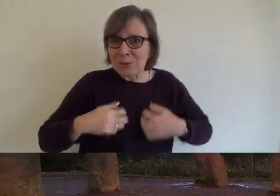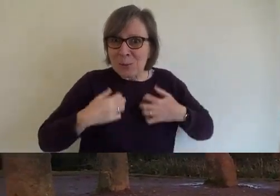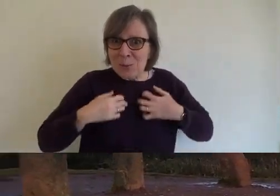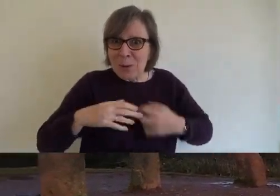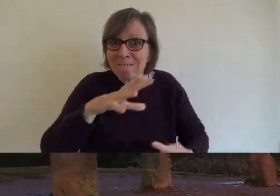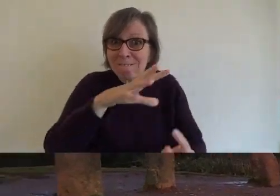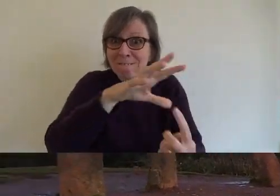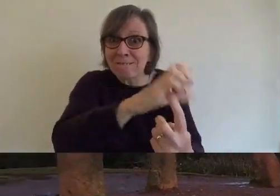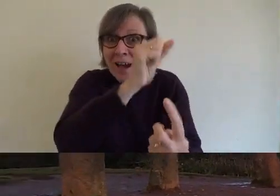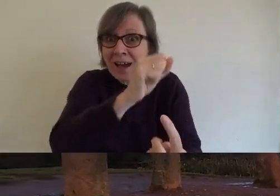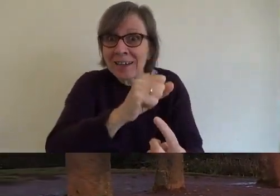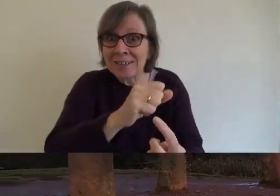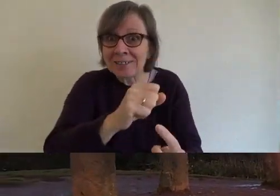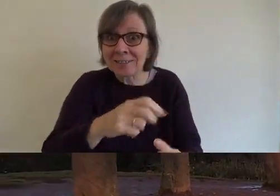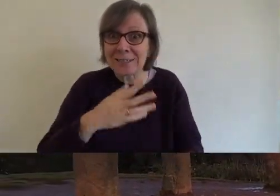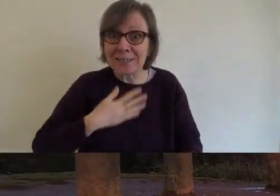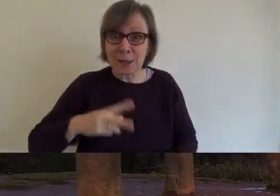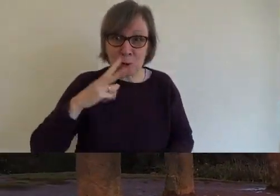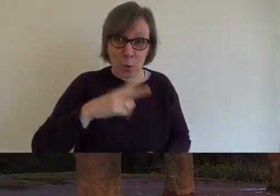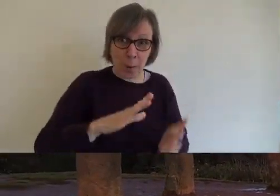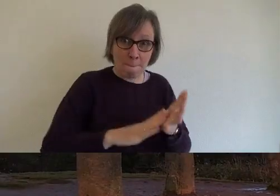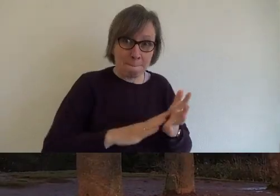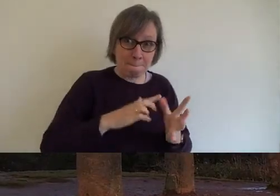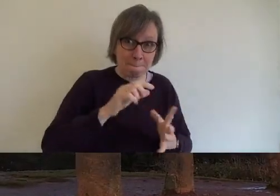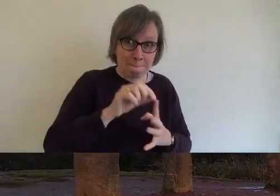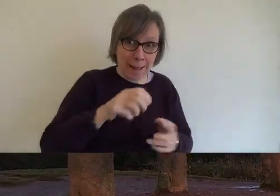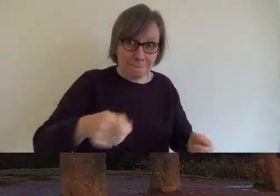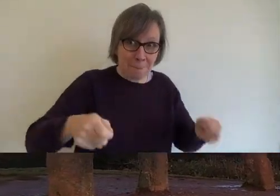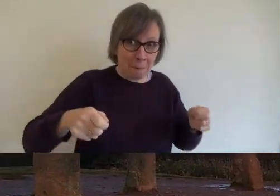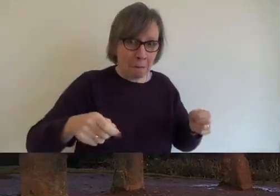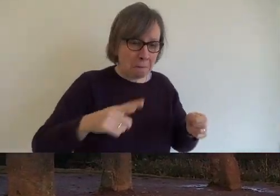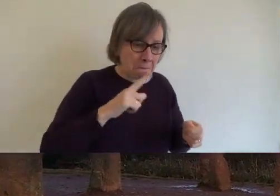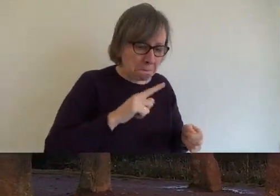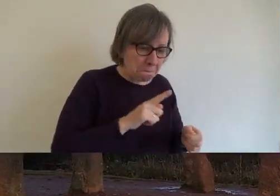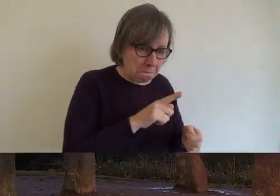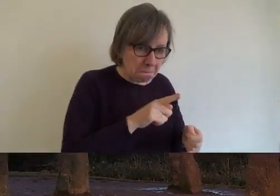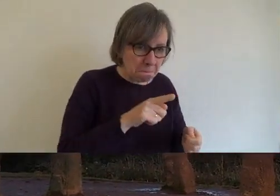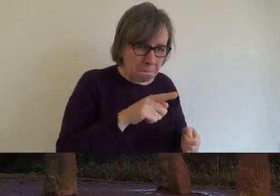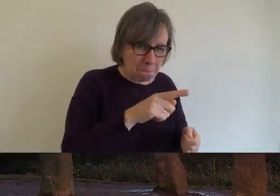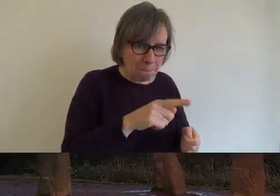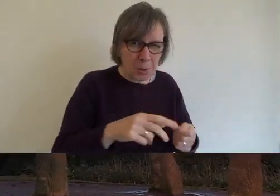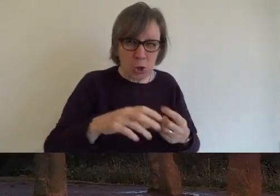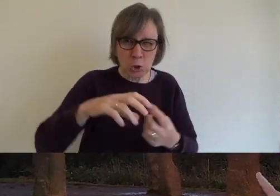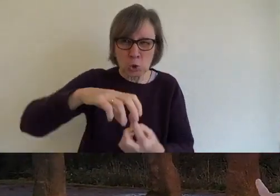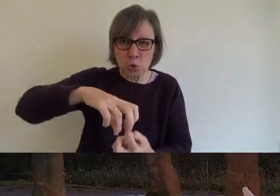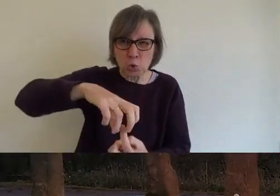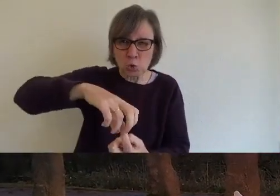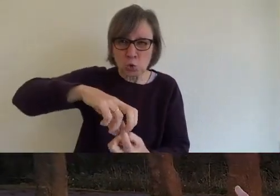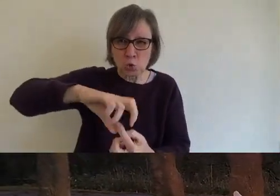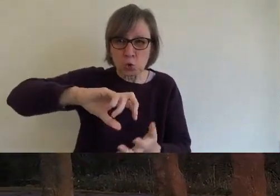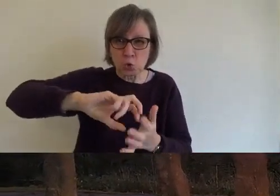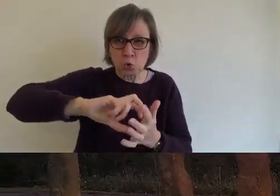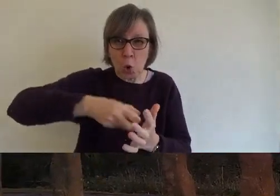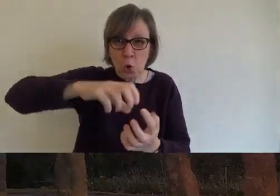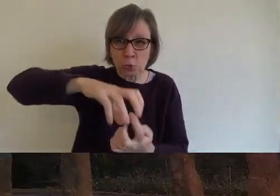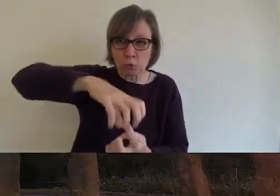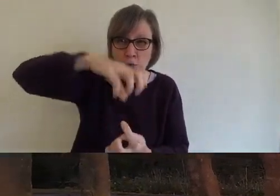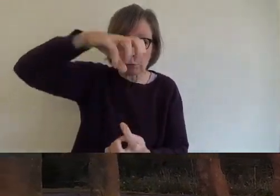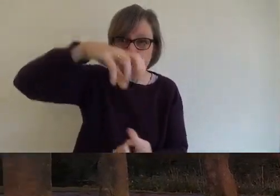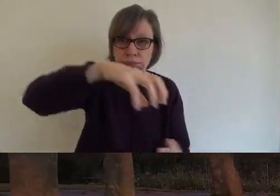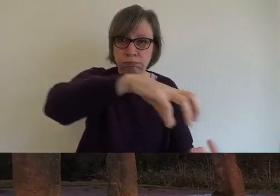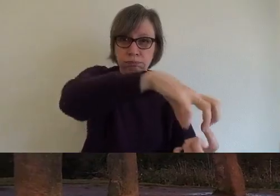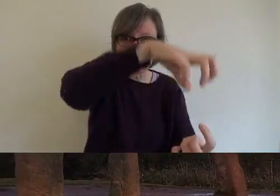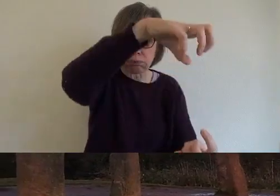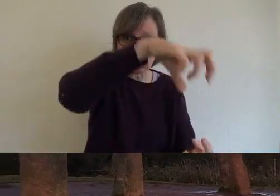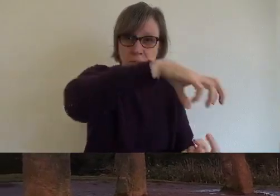treat and this map will help me to find where it is. So, these stones are marked on the map. I'm